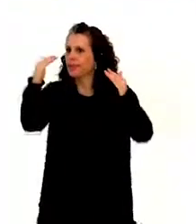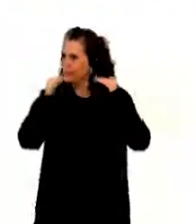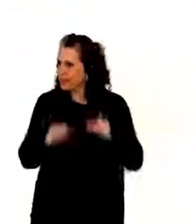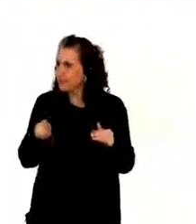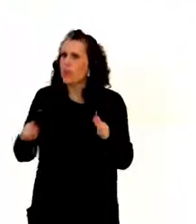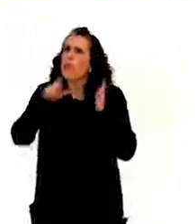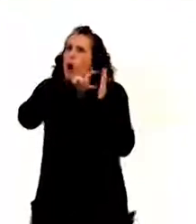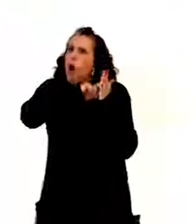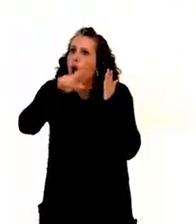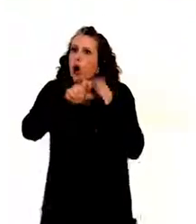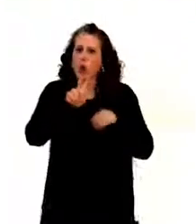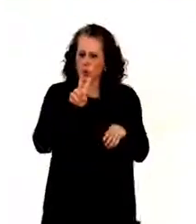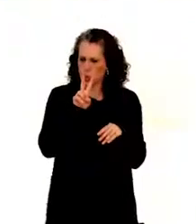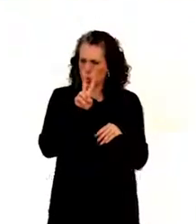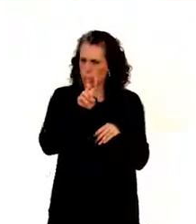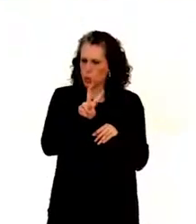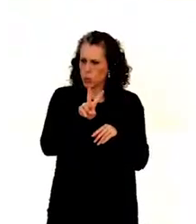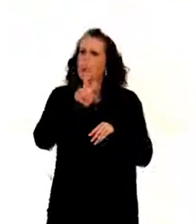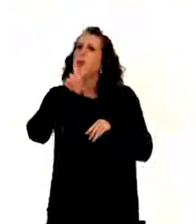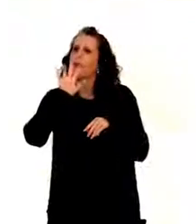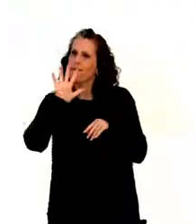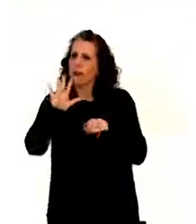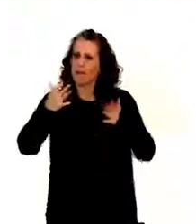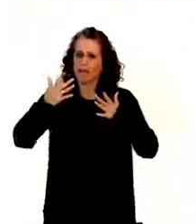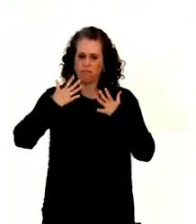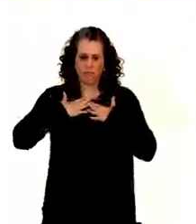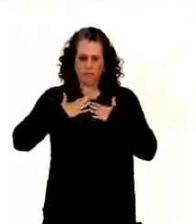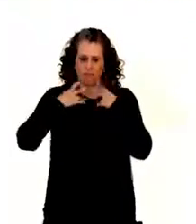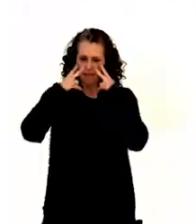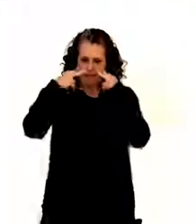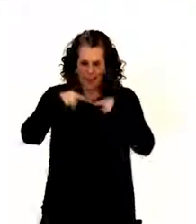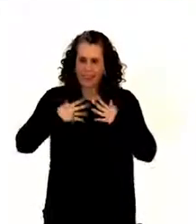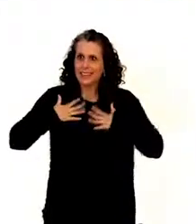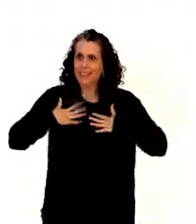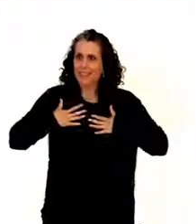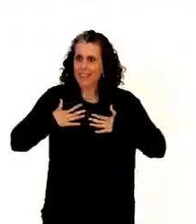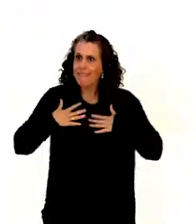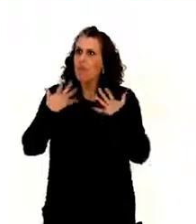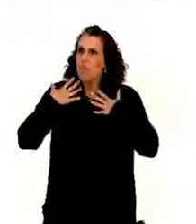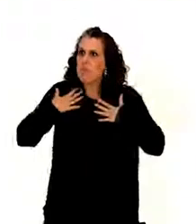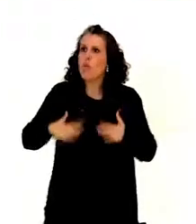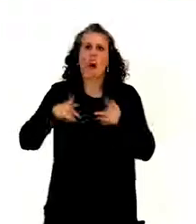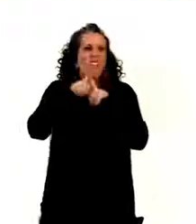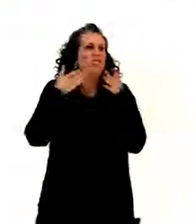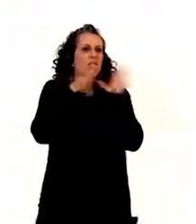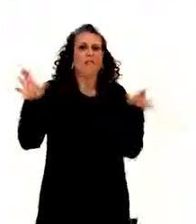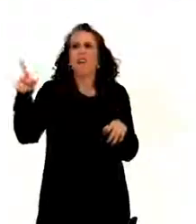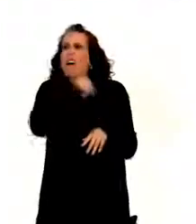25, healthcare, both access to mainstream healthcare.